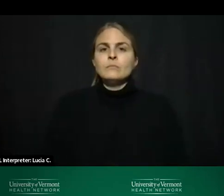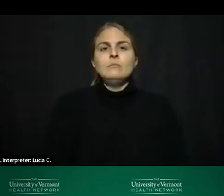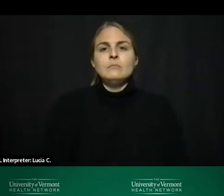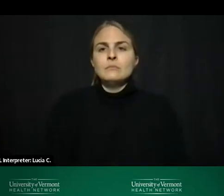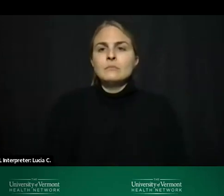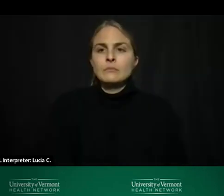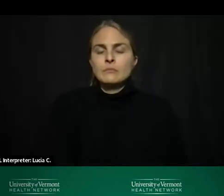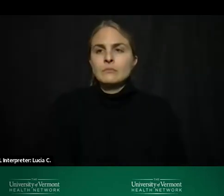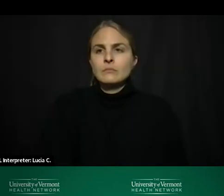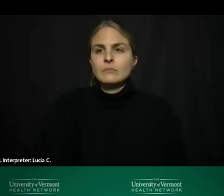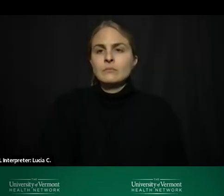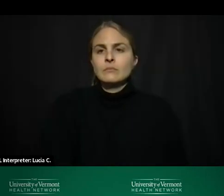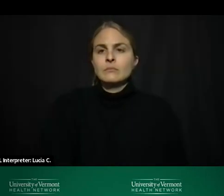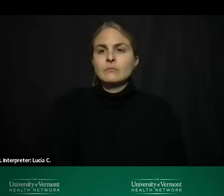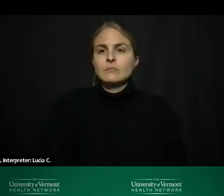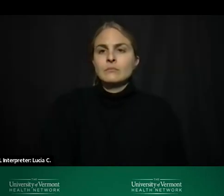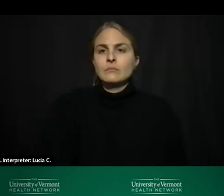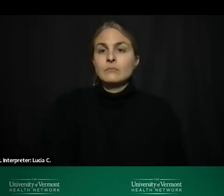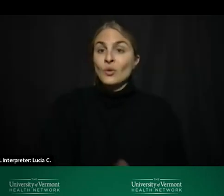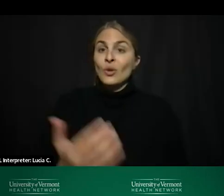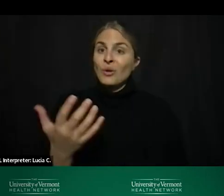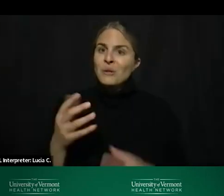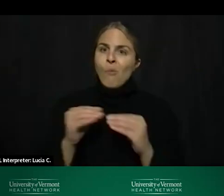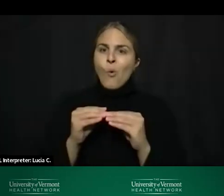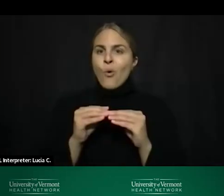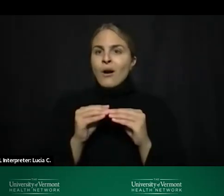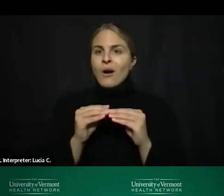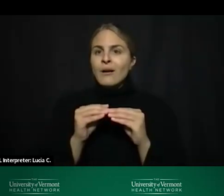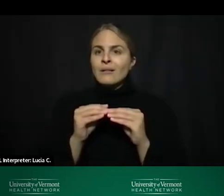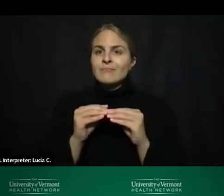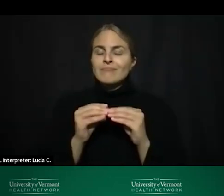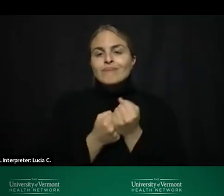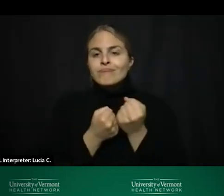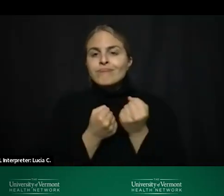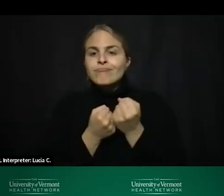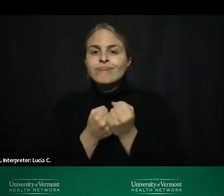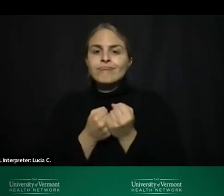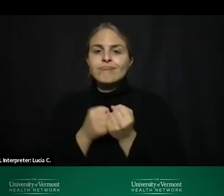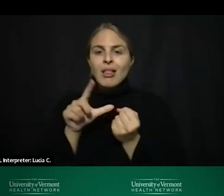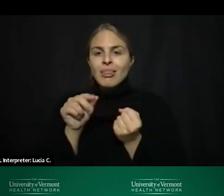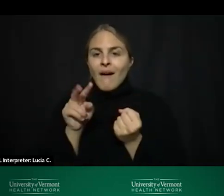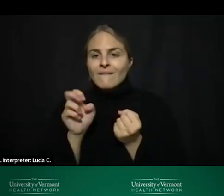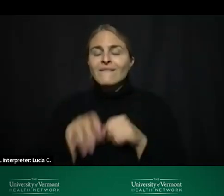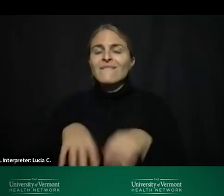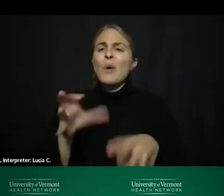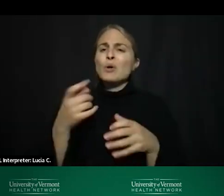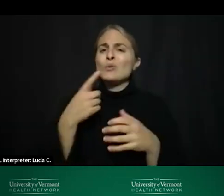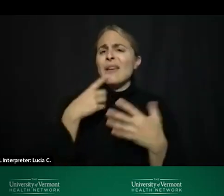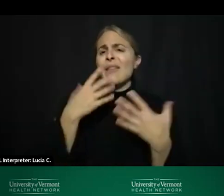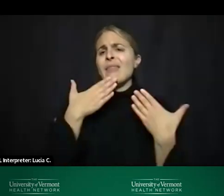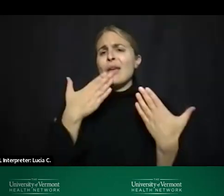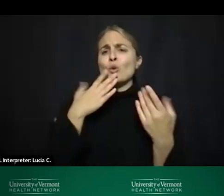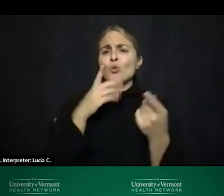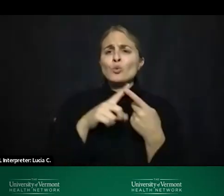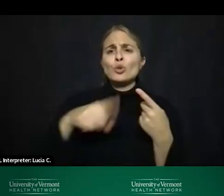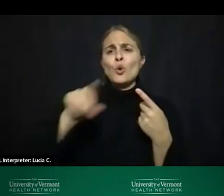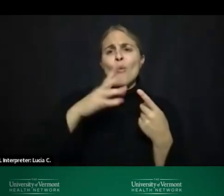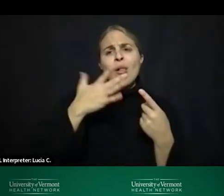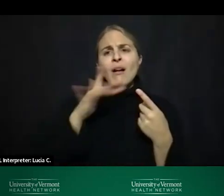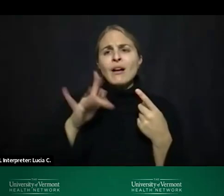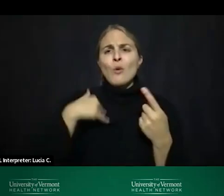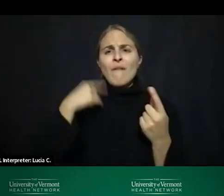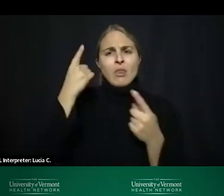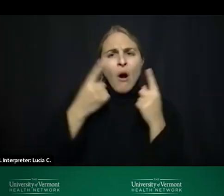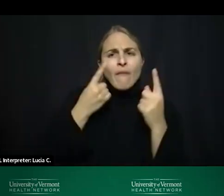okay we're getting some more love um i just wanted to say thank you to you all we're lucky to have